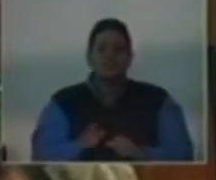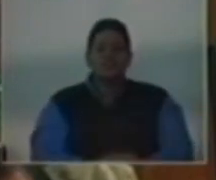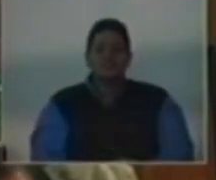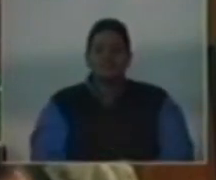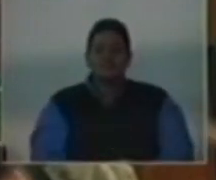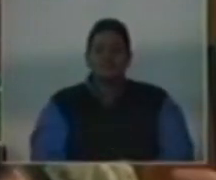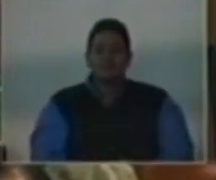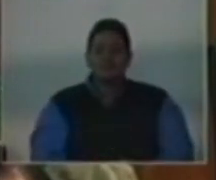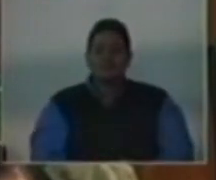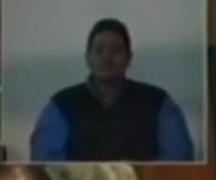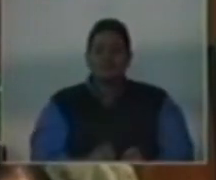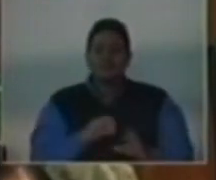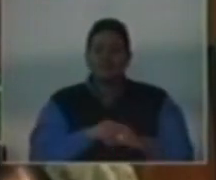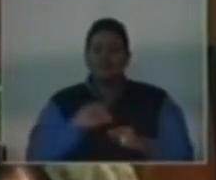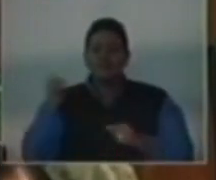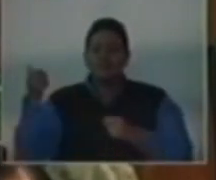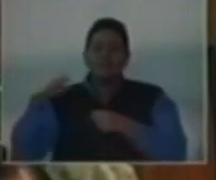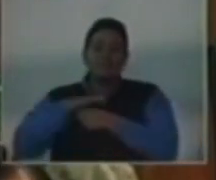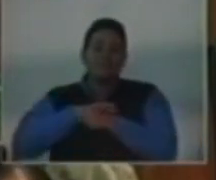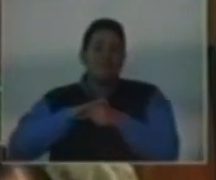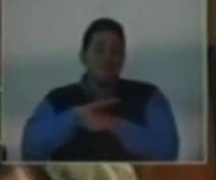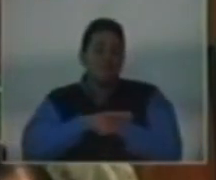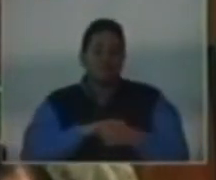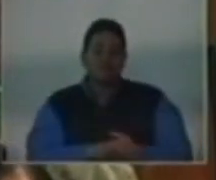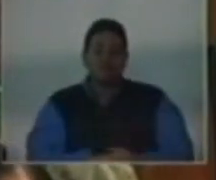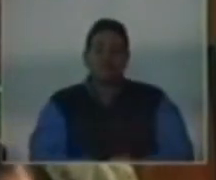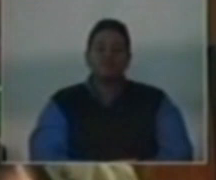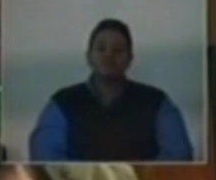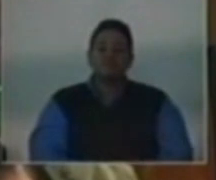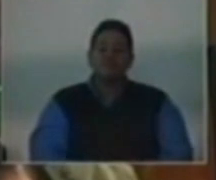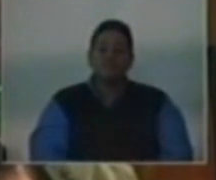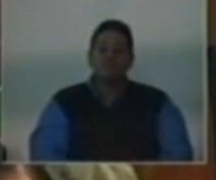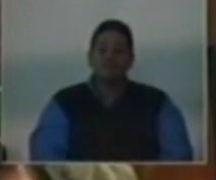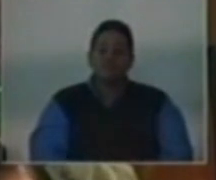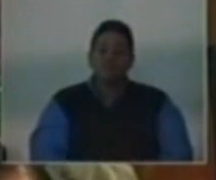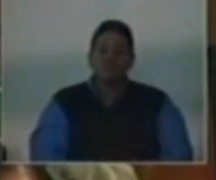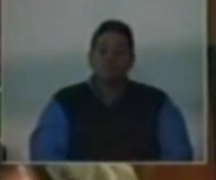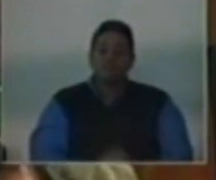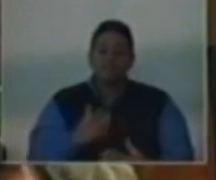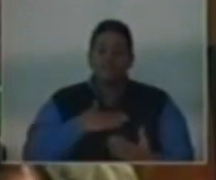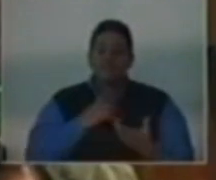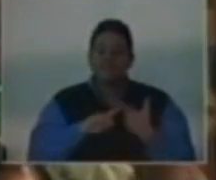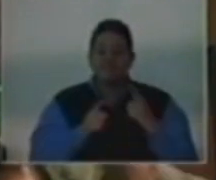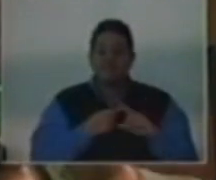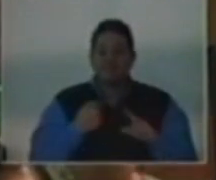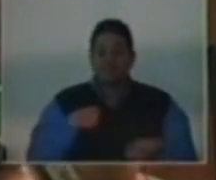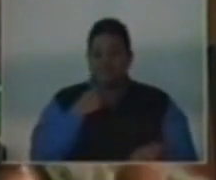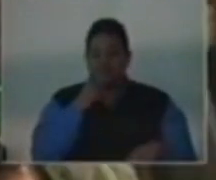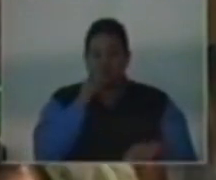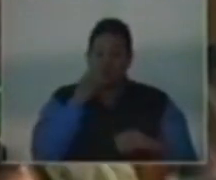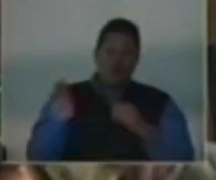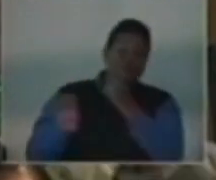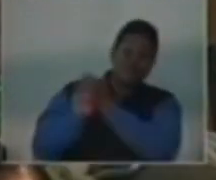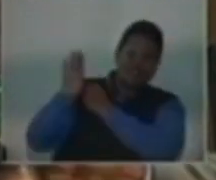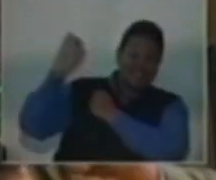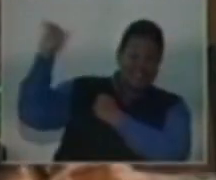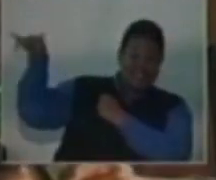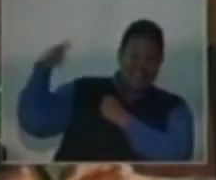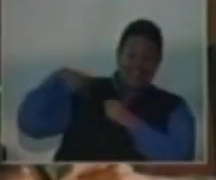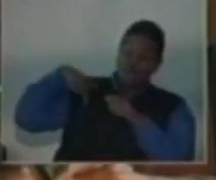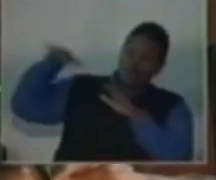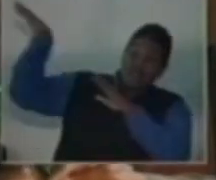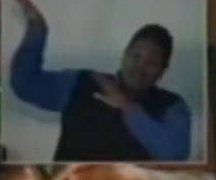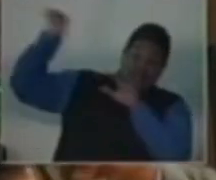in the other jurisdictions, my friend, we have said we are not defending that. If we leave